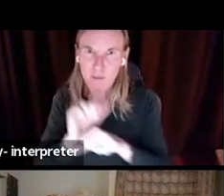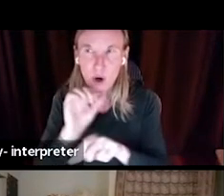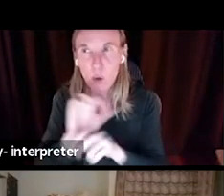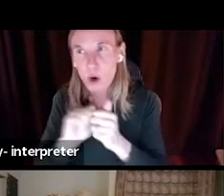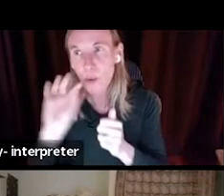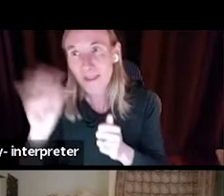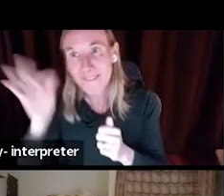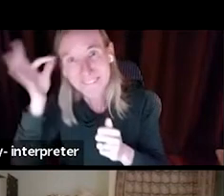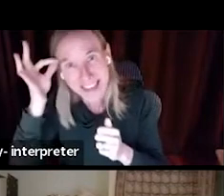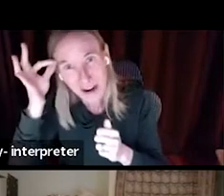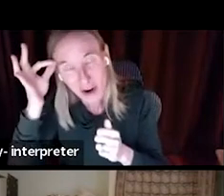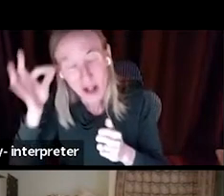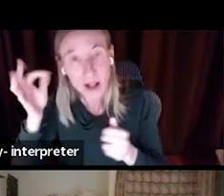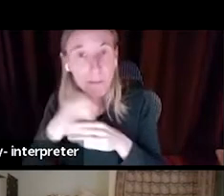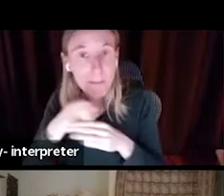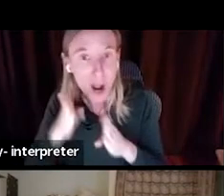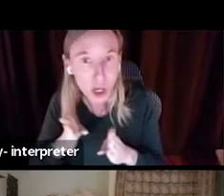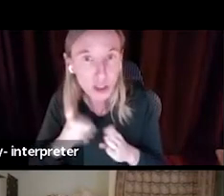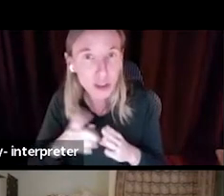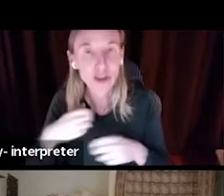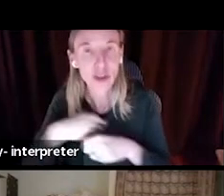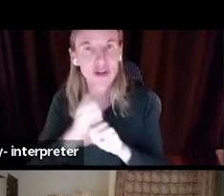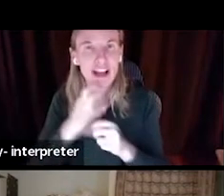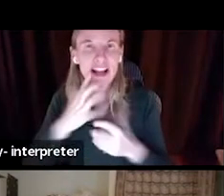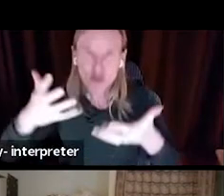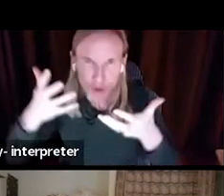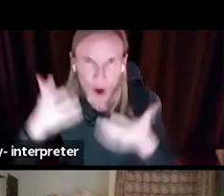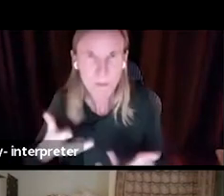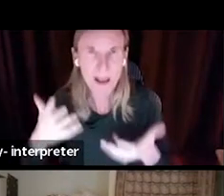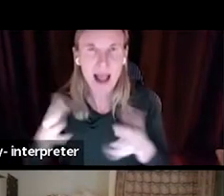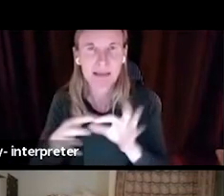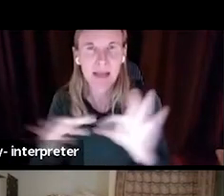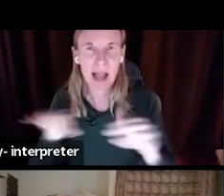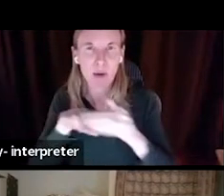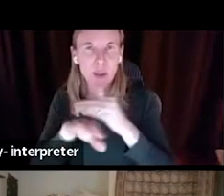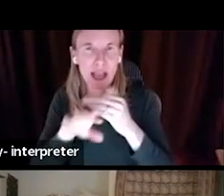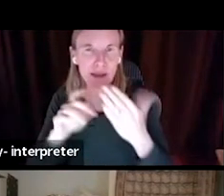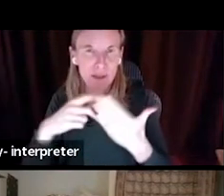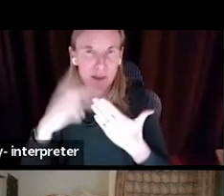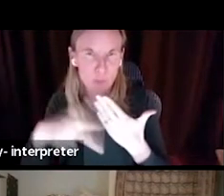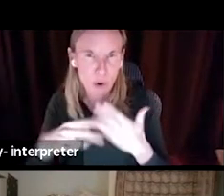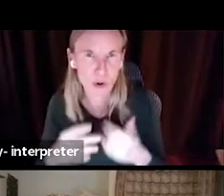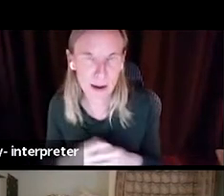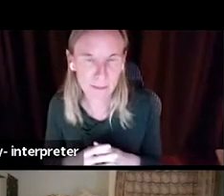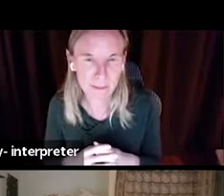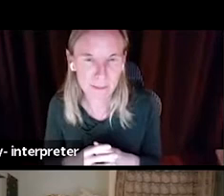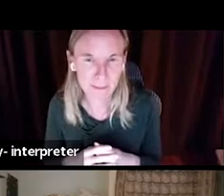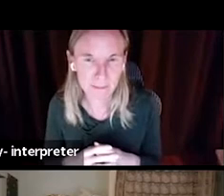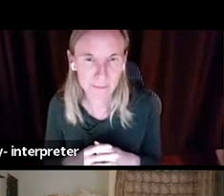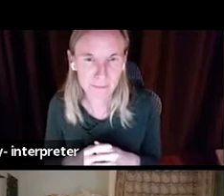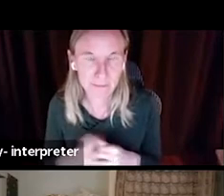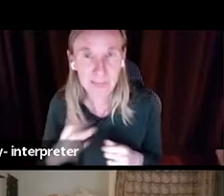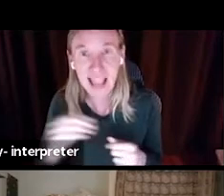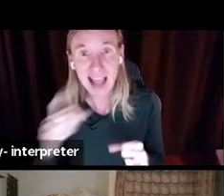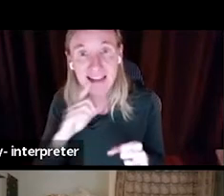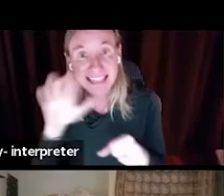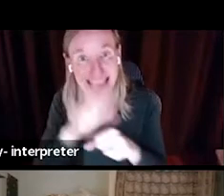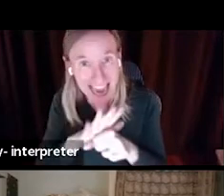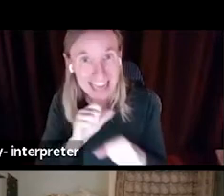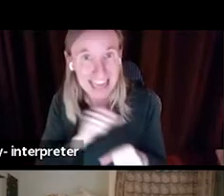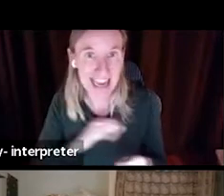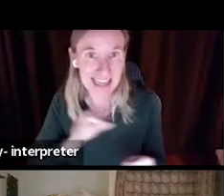have created a robust language access program and have dedicated staffing